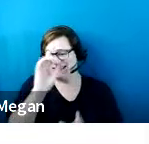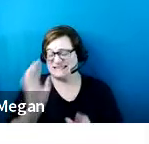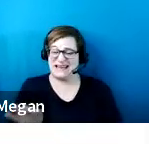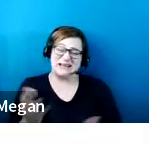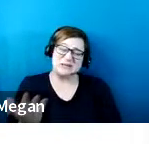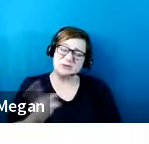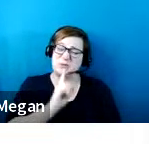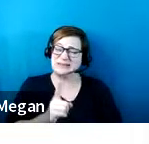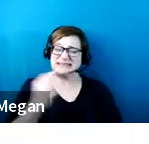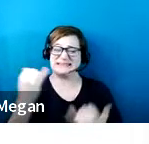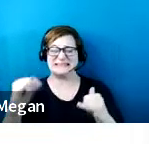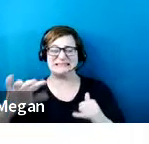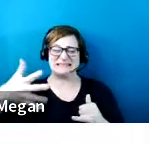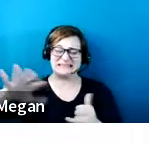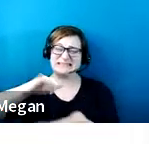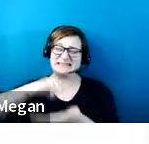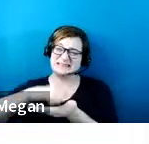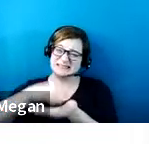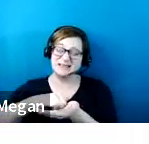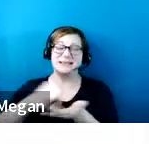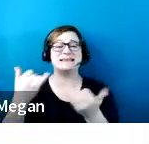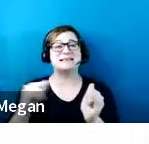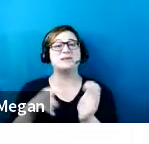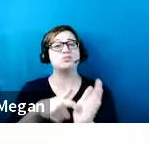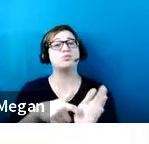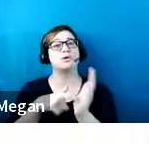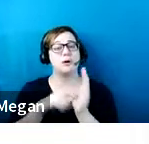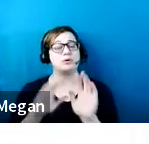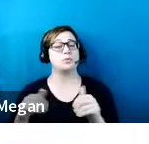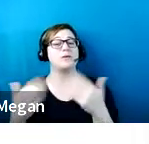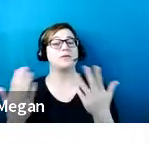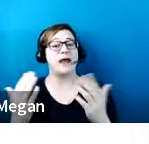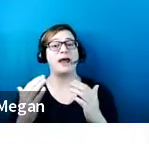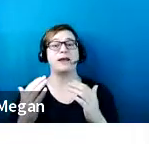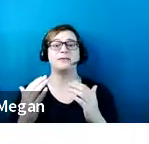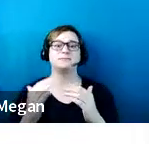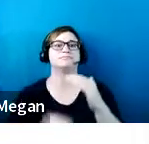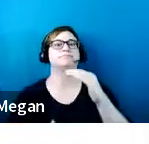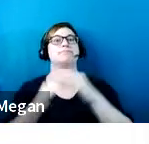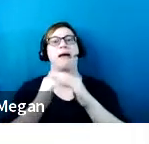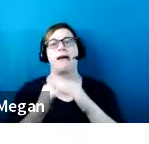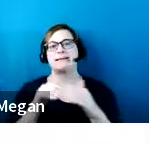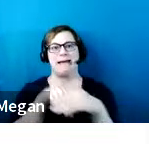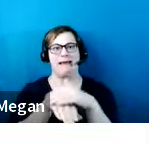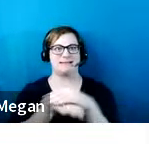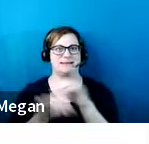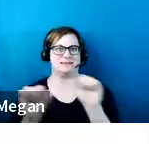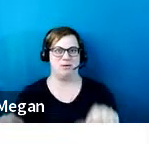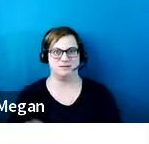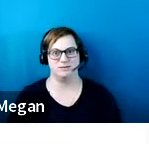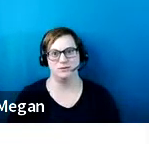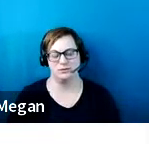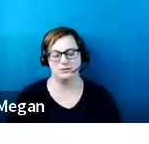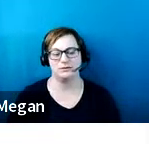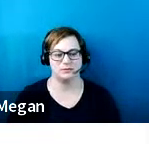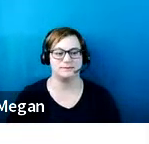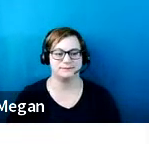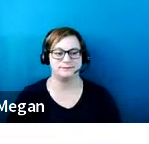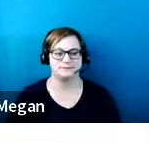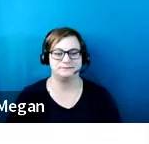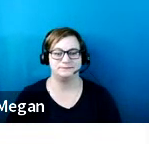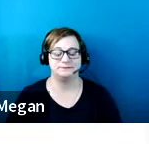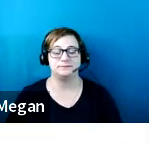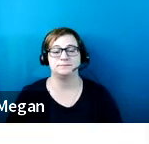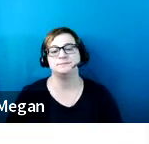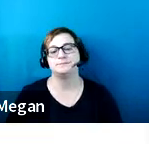you still have a requirement to make it as accessible as maximum extent possible. Now,